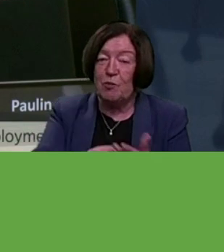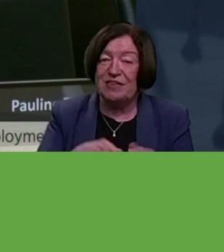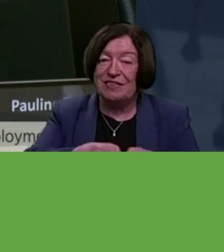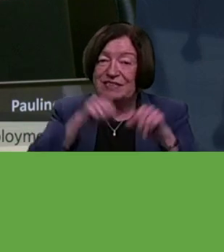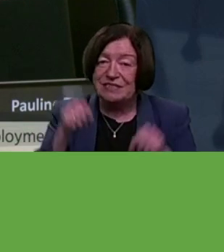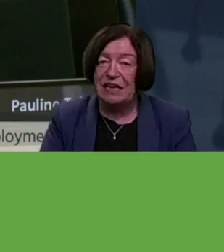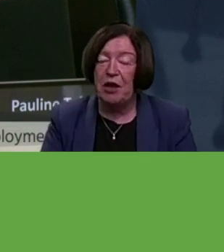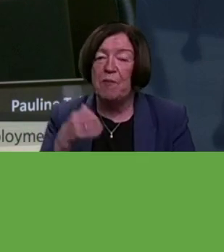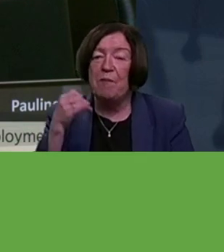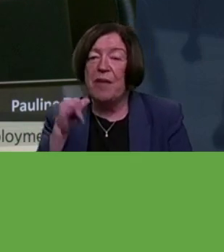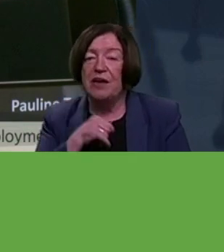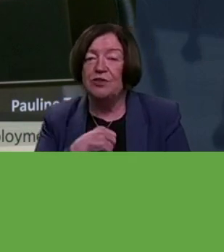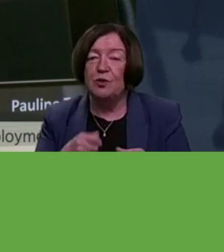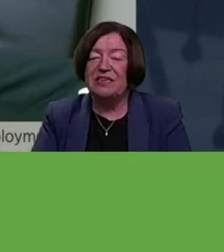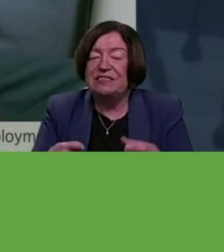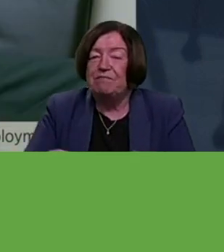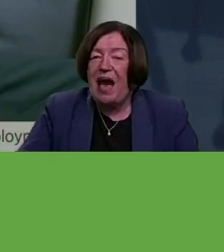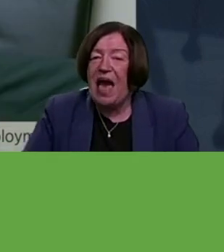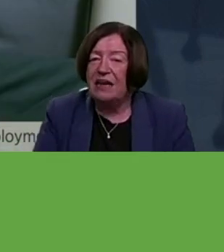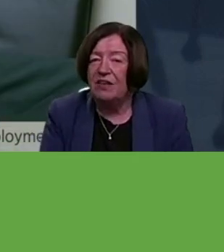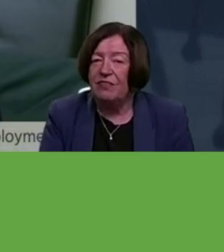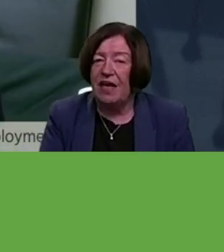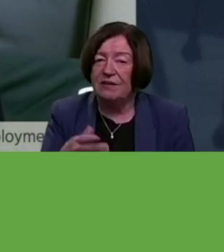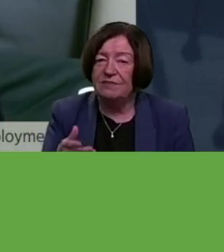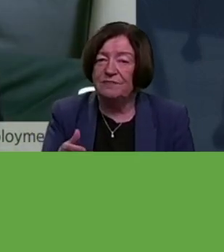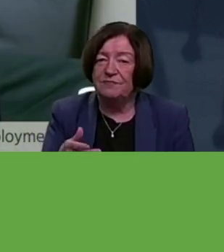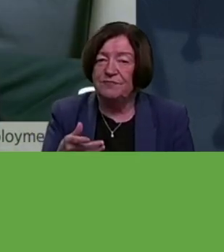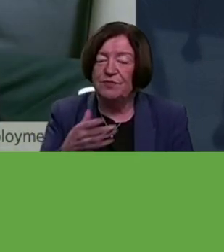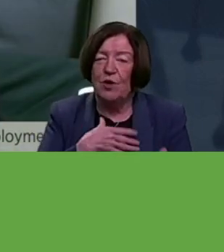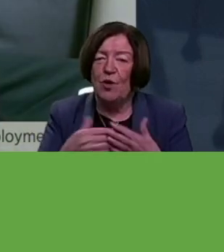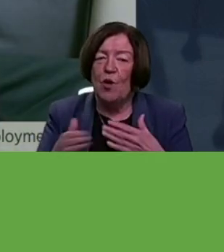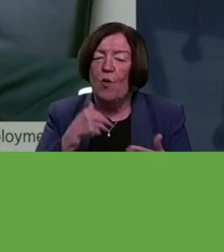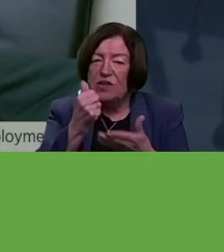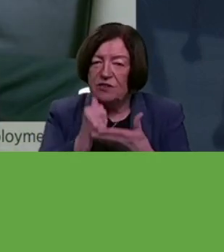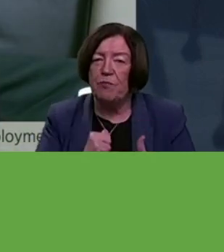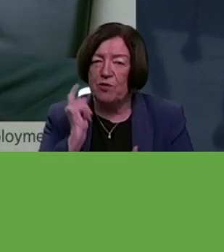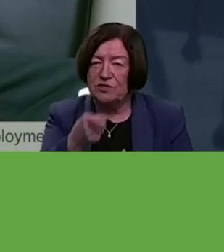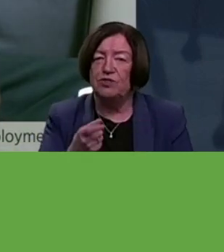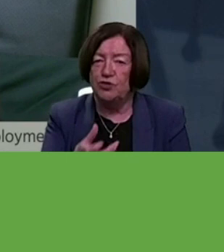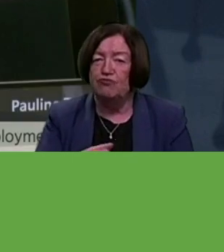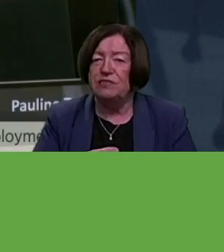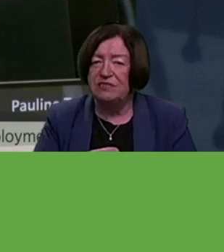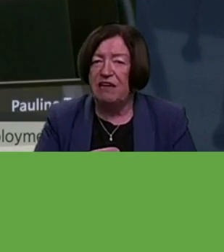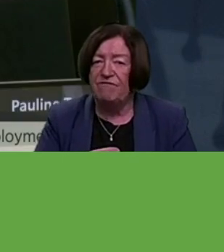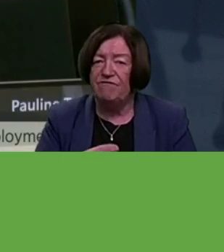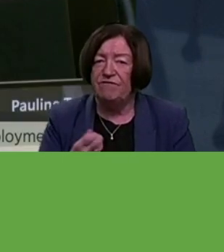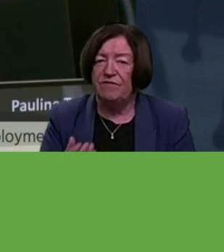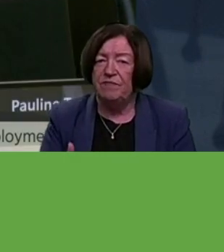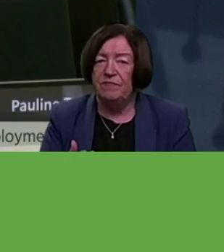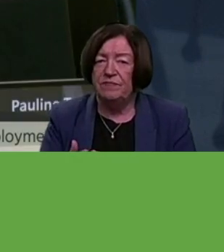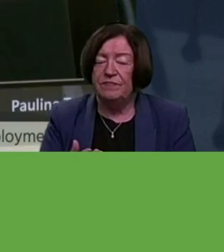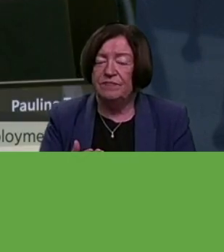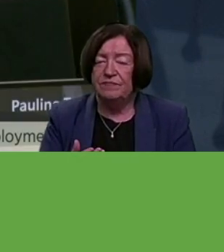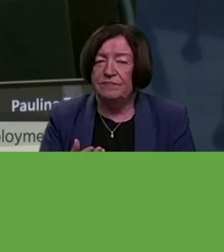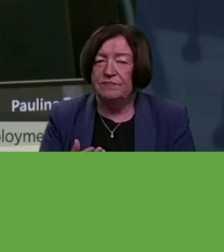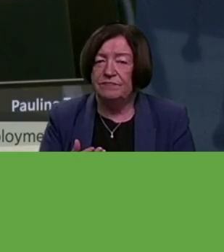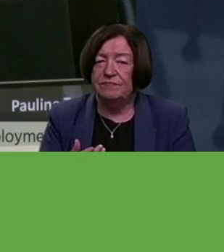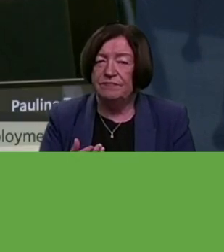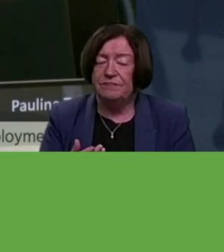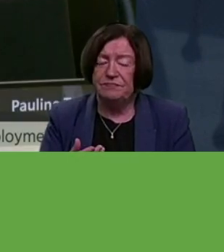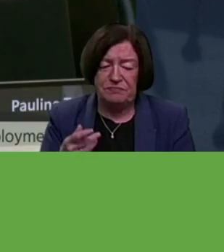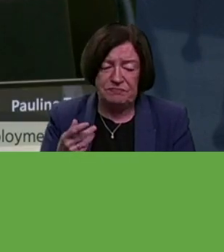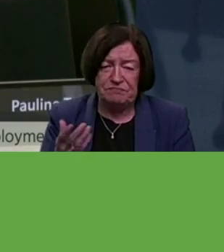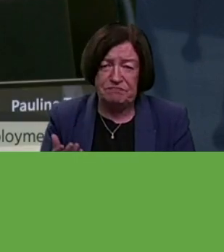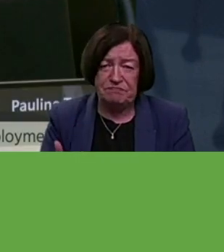accommodations, so maybe to expand on that. What supports did you receive and then, you